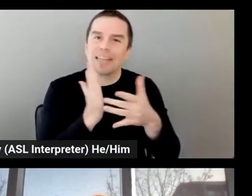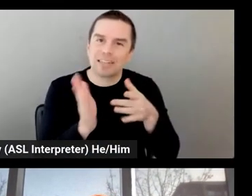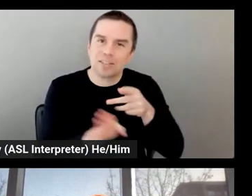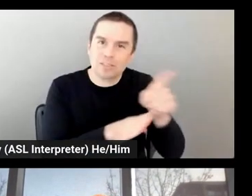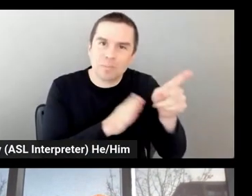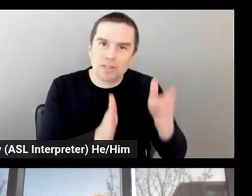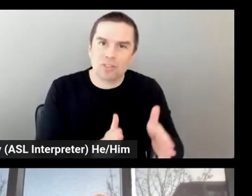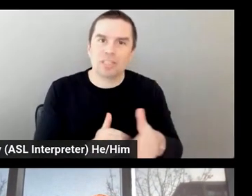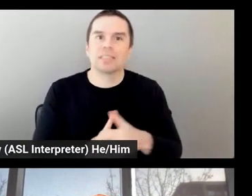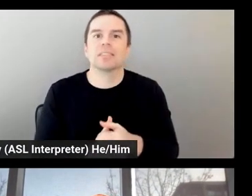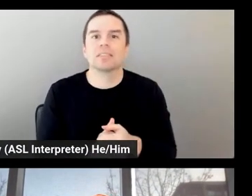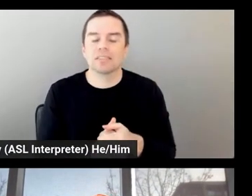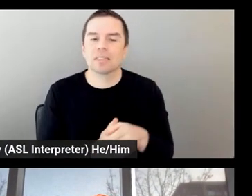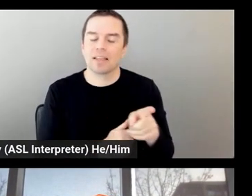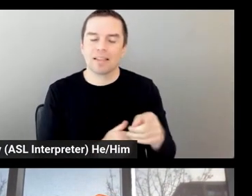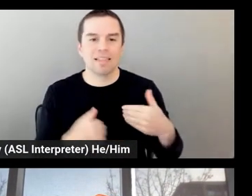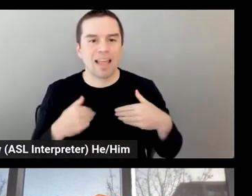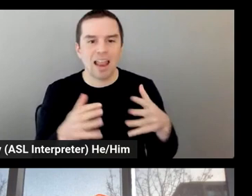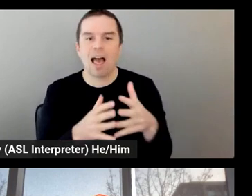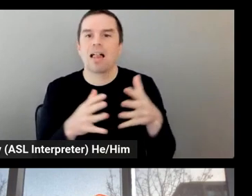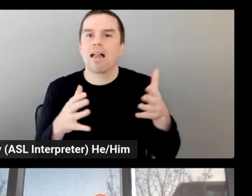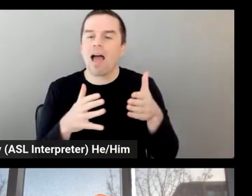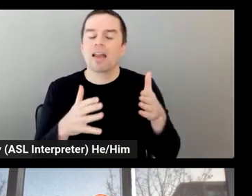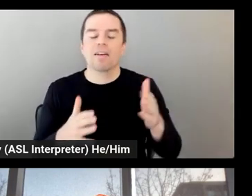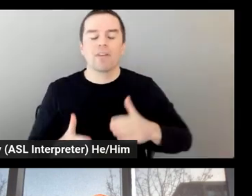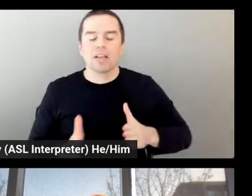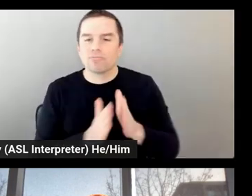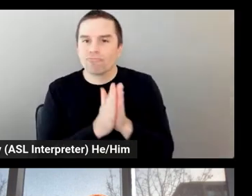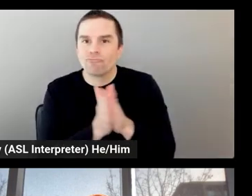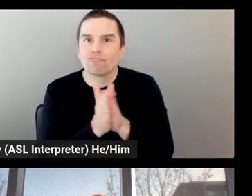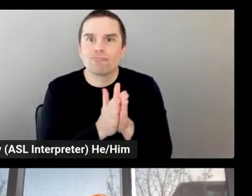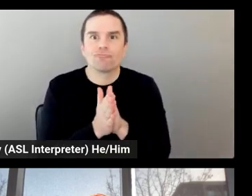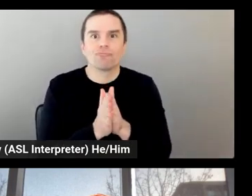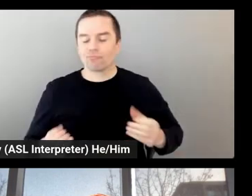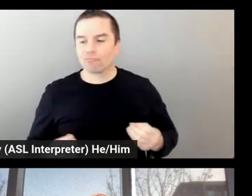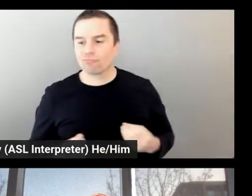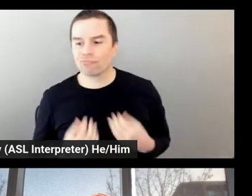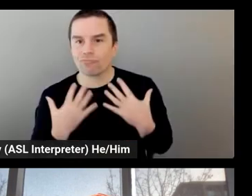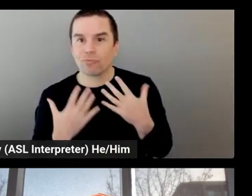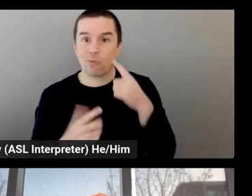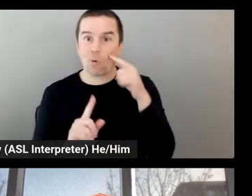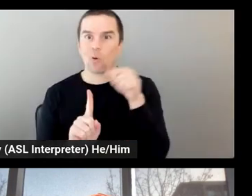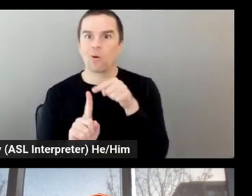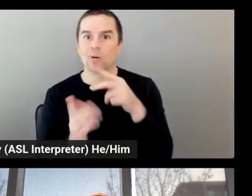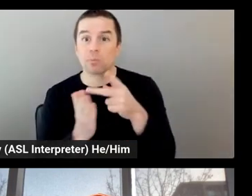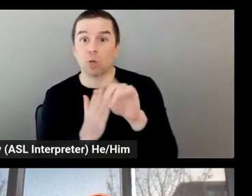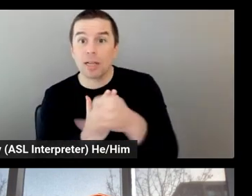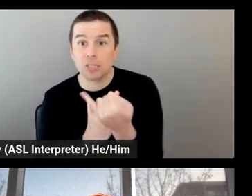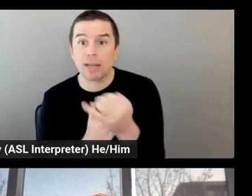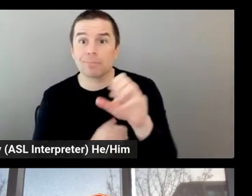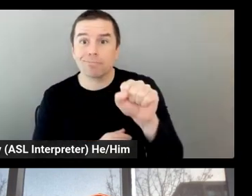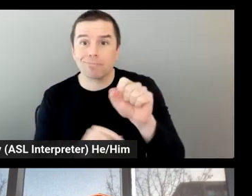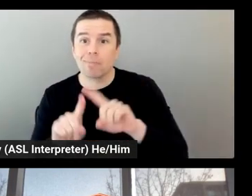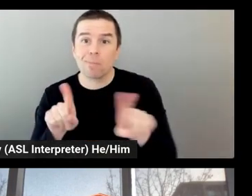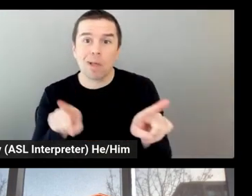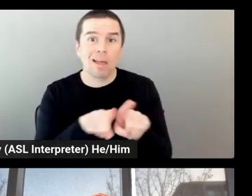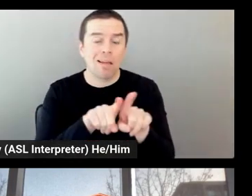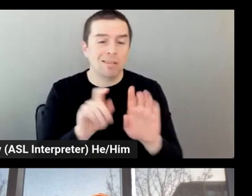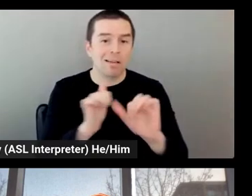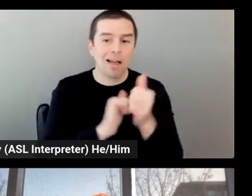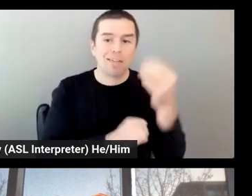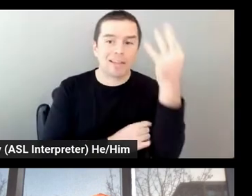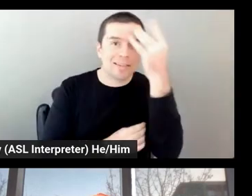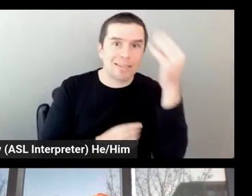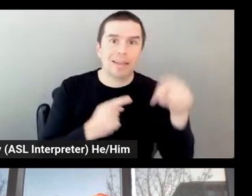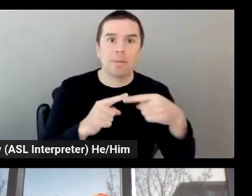this, not just this project, but how they can really think deeply about, you know, being T4Z, you know, obsessed. Here at